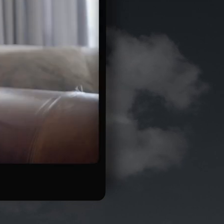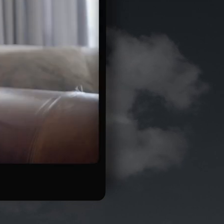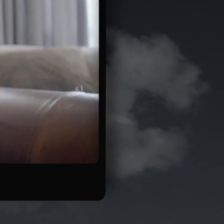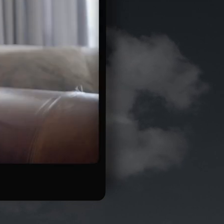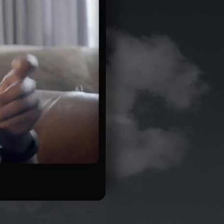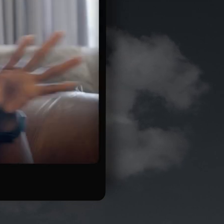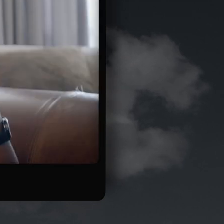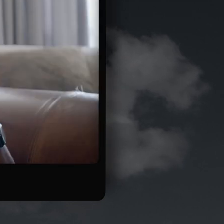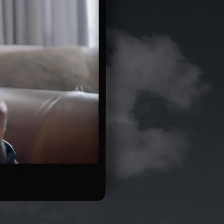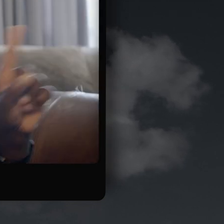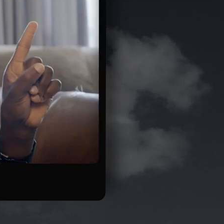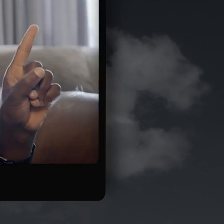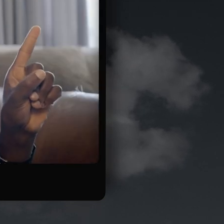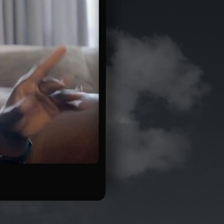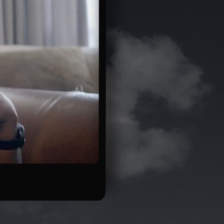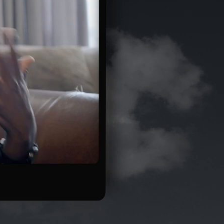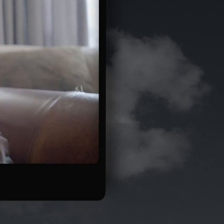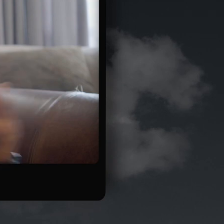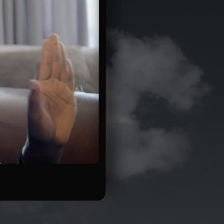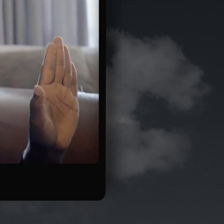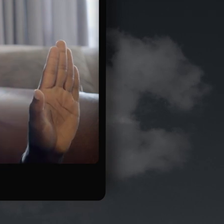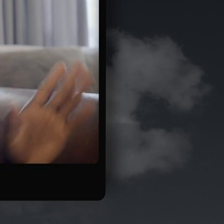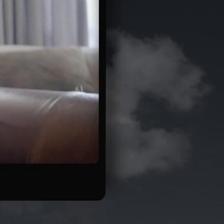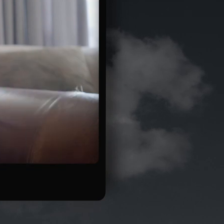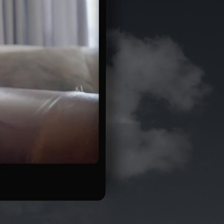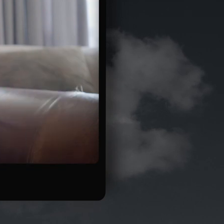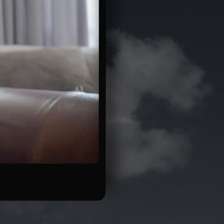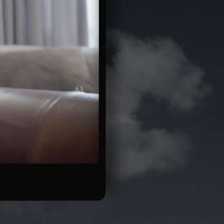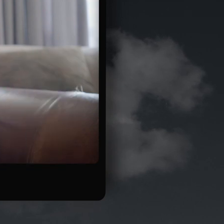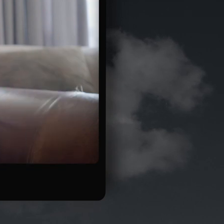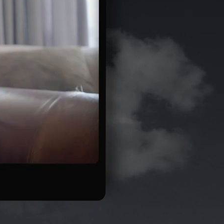After I went deaf, it wasn't easy for me to accept it.